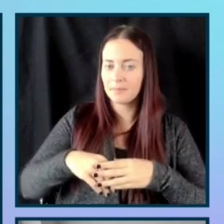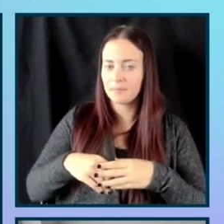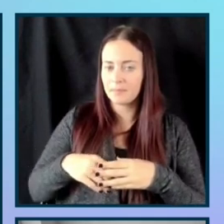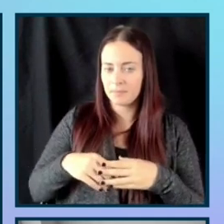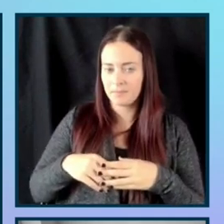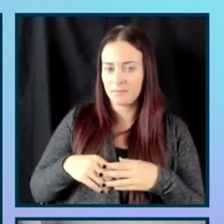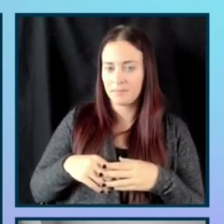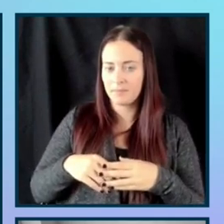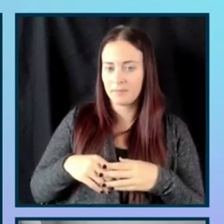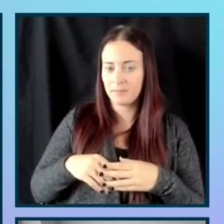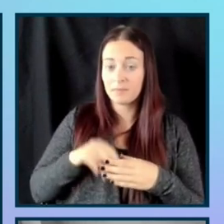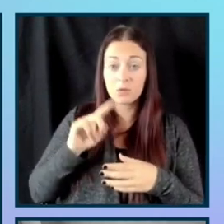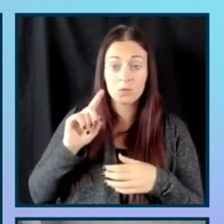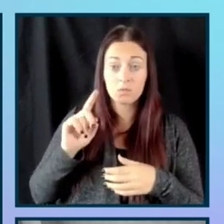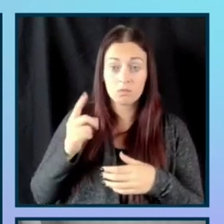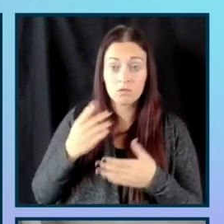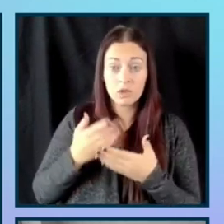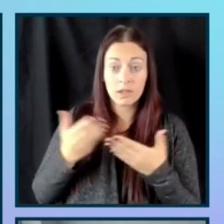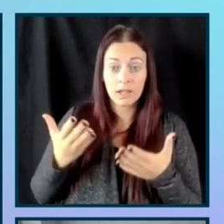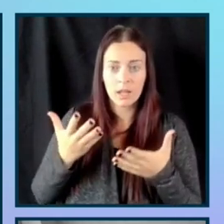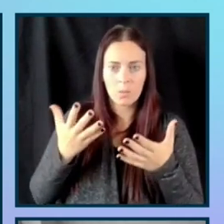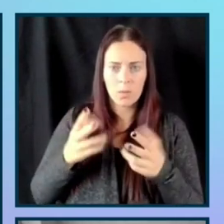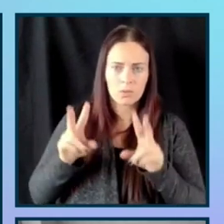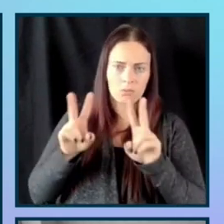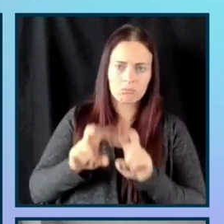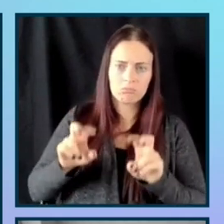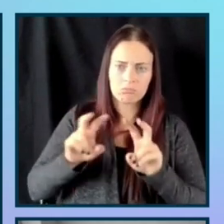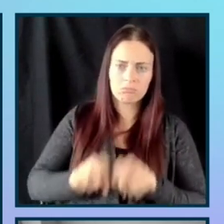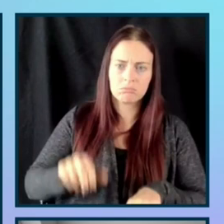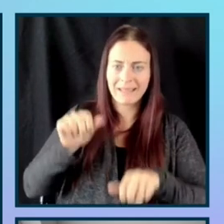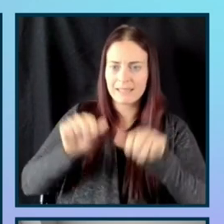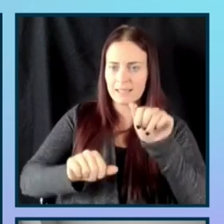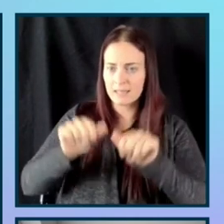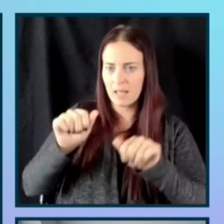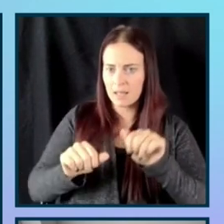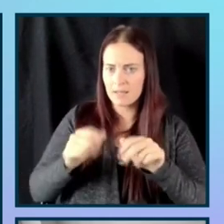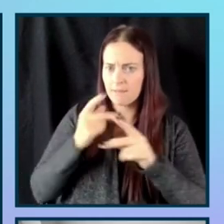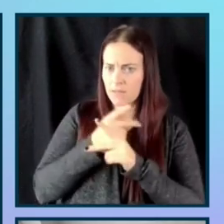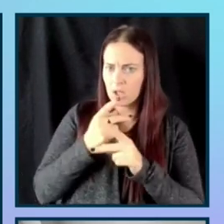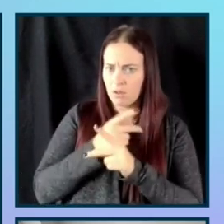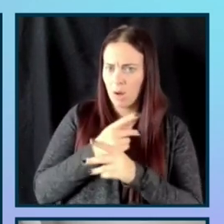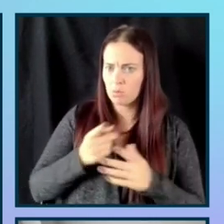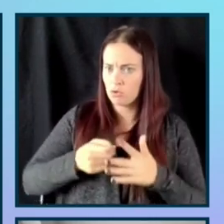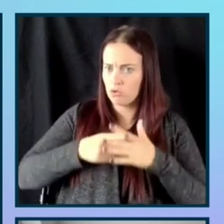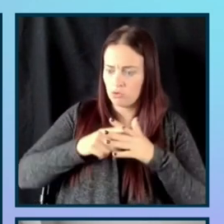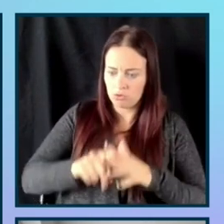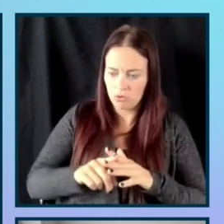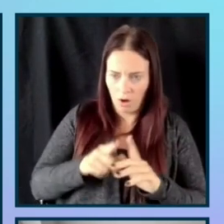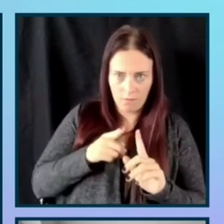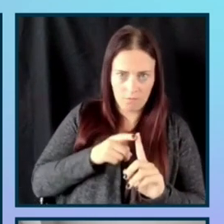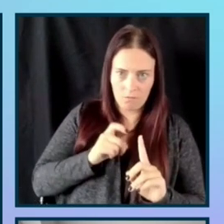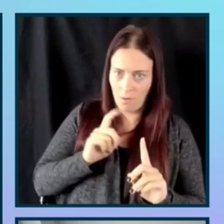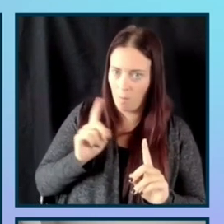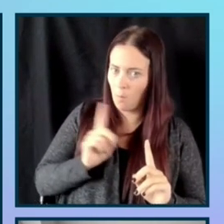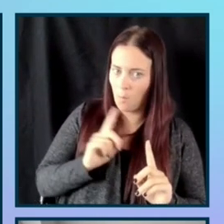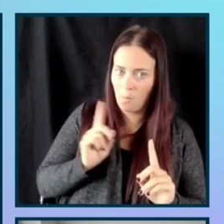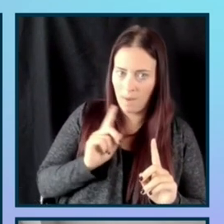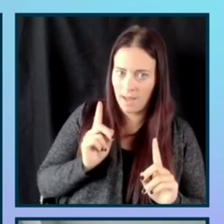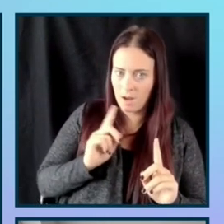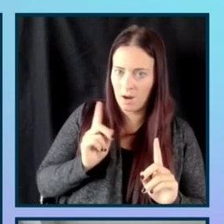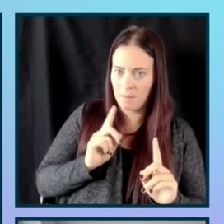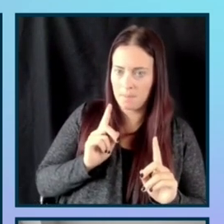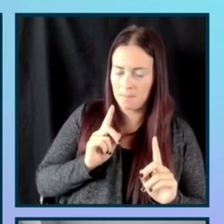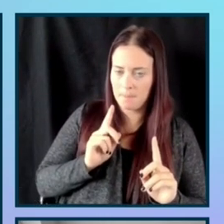So the first thing that you would like to assess is assess where you are starting from. If we go to the next slide,